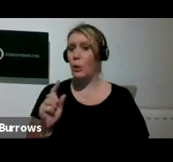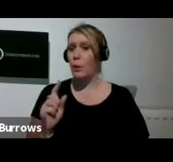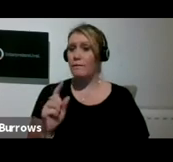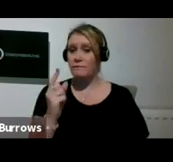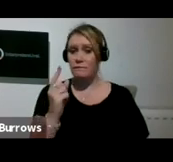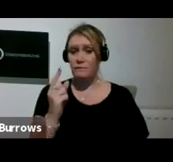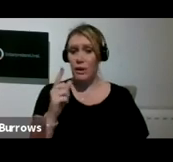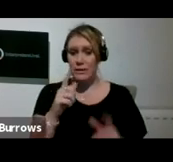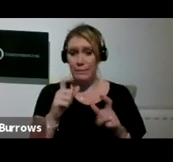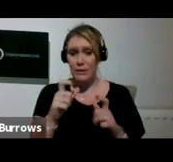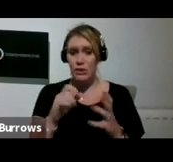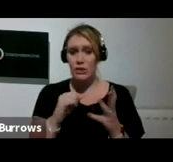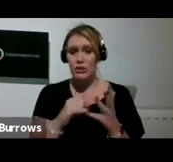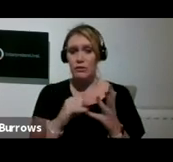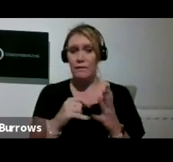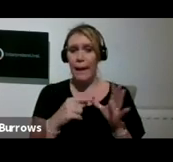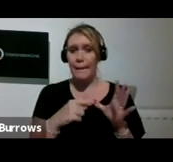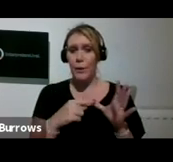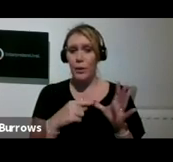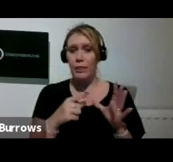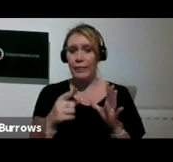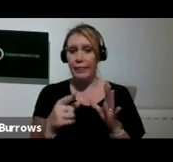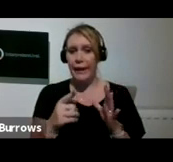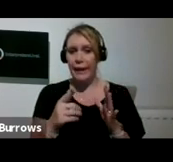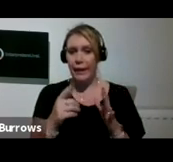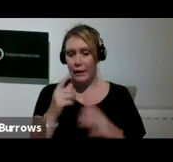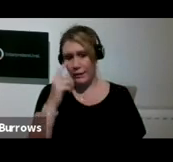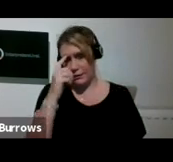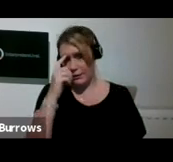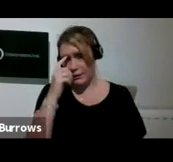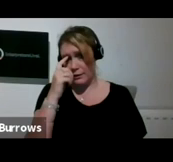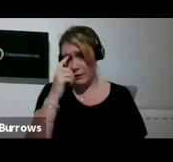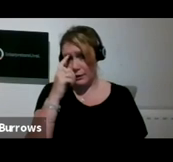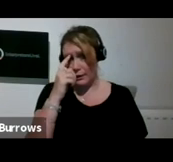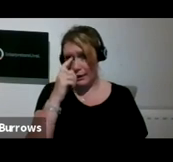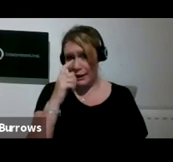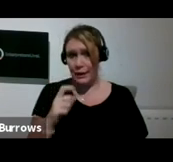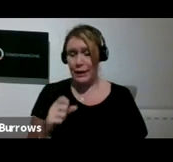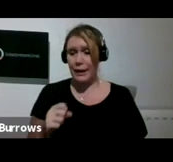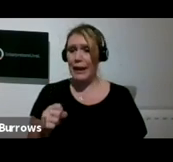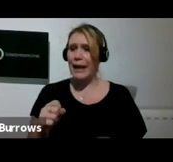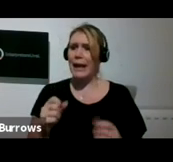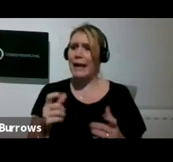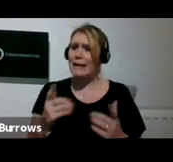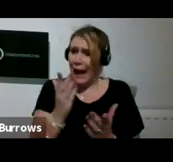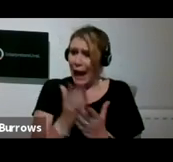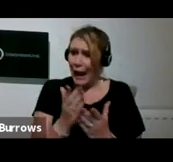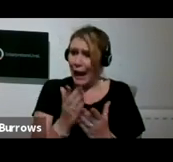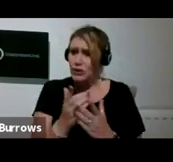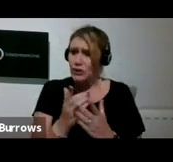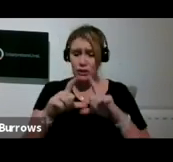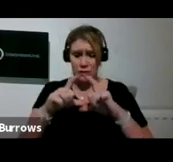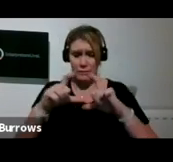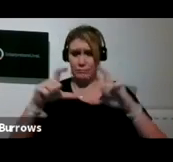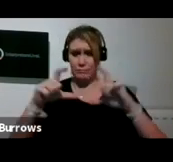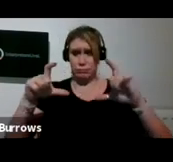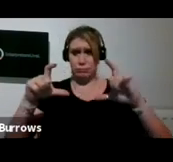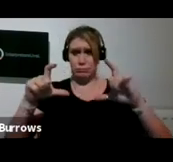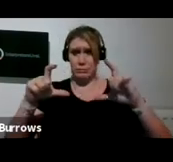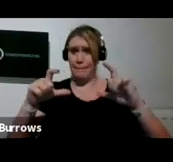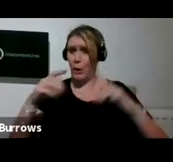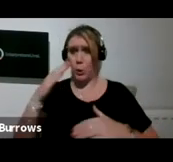Aqbodi, untitled, it's postcard size paper you would never know. If we come on to Tony